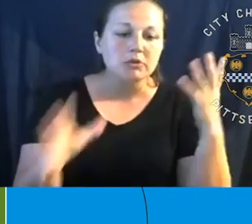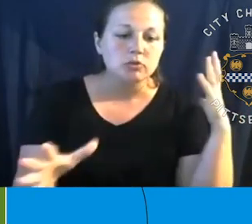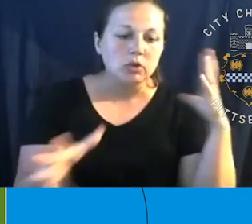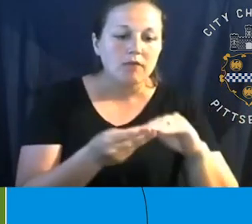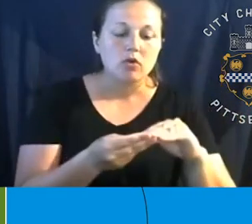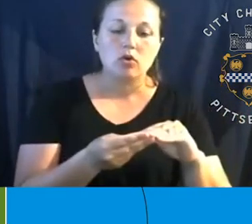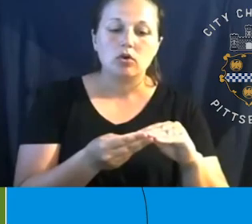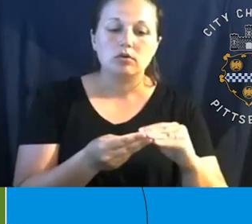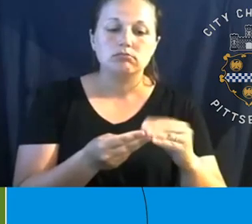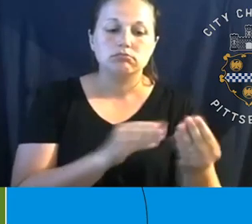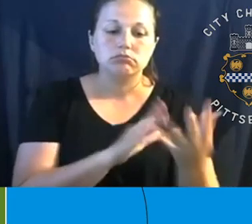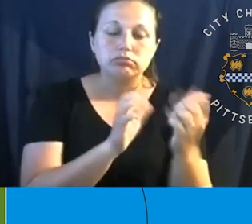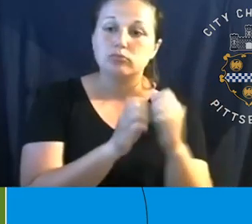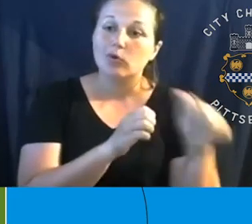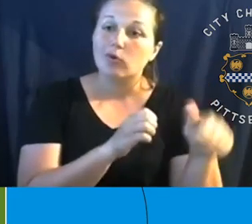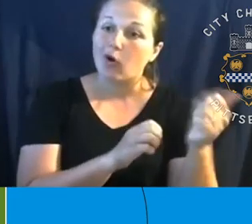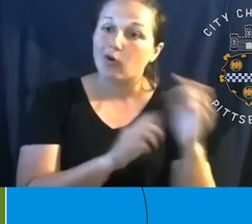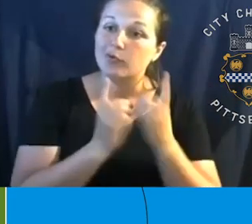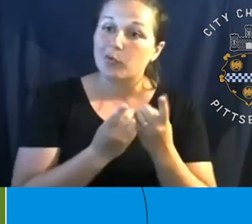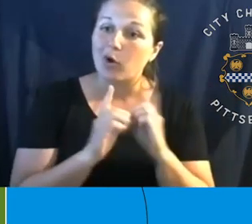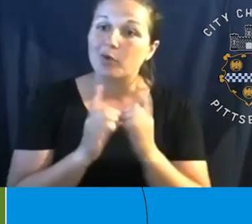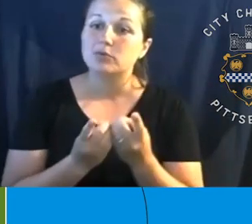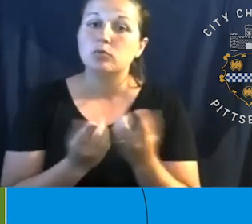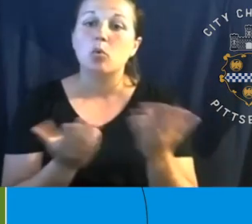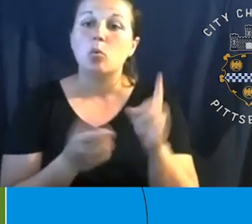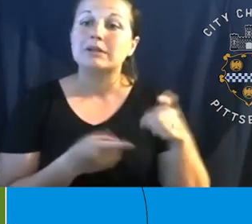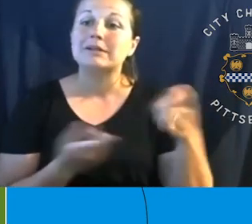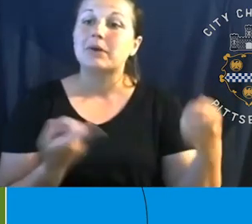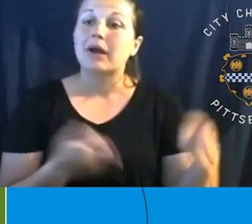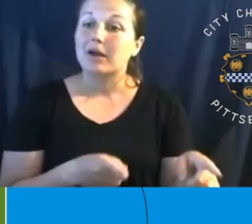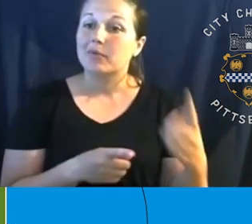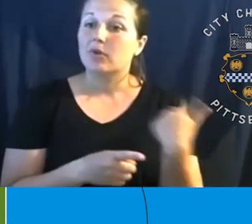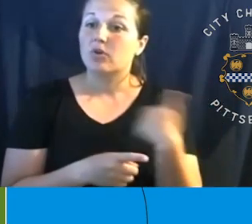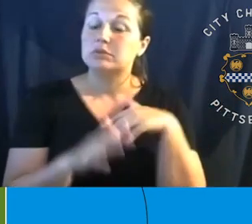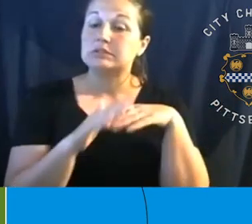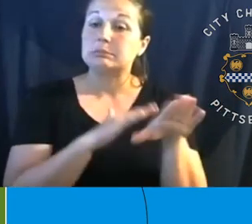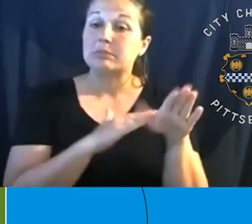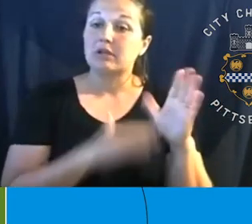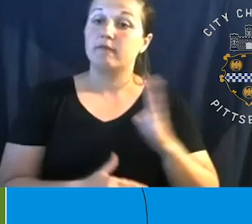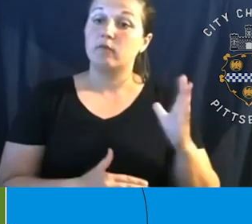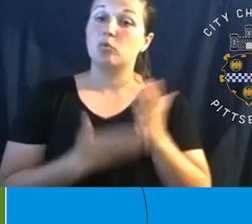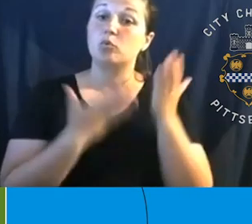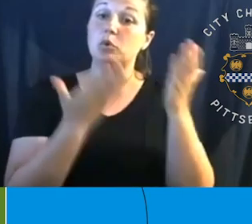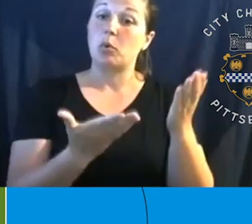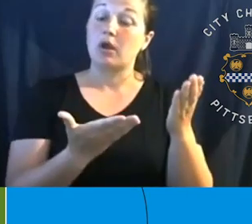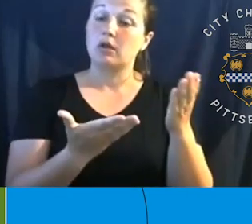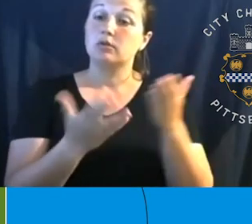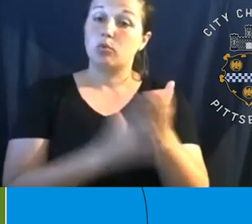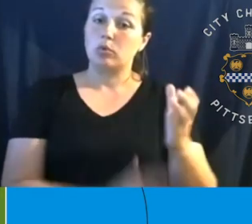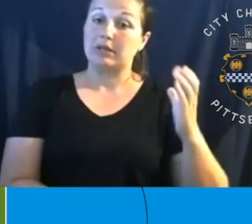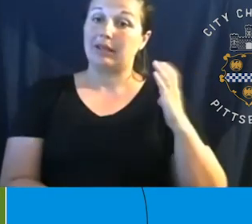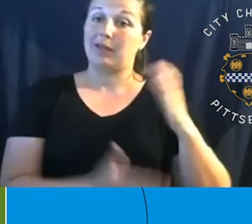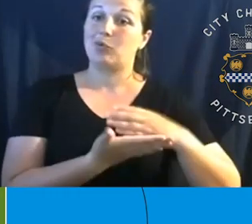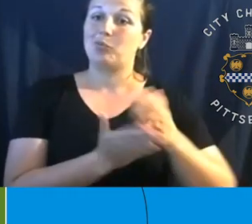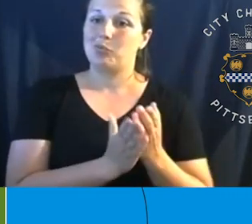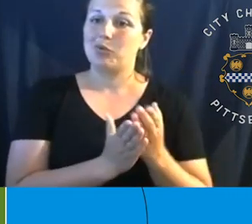departments, various departments about what needs to happen. We will submit a formal request via the capital budget process and the council will approve